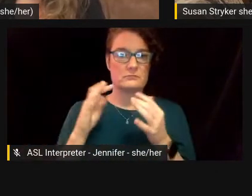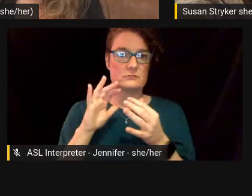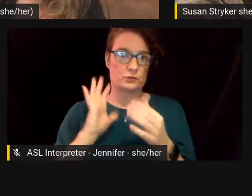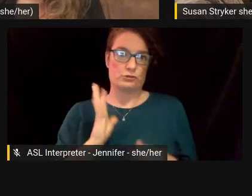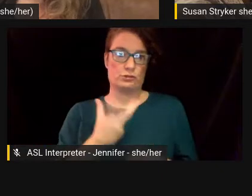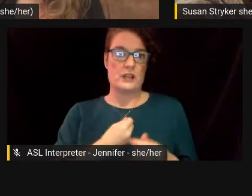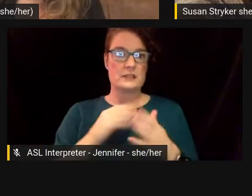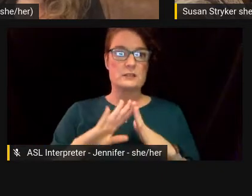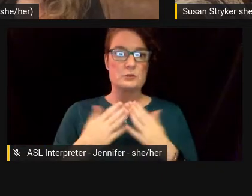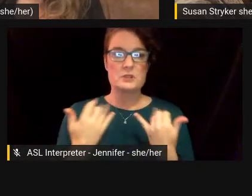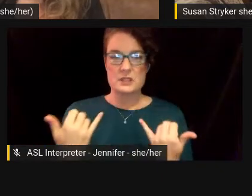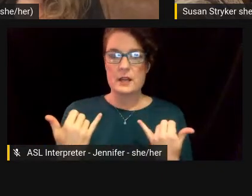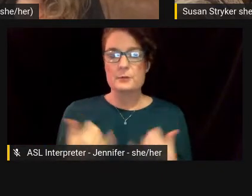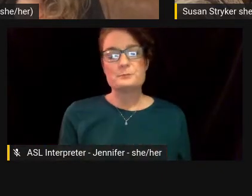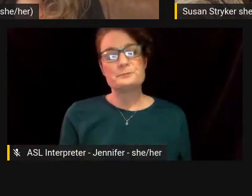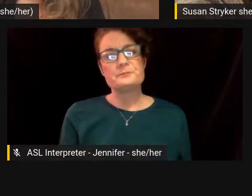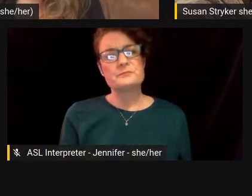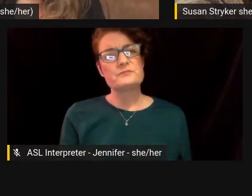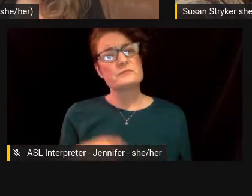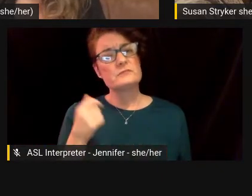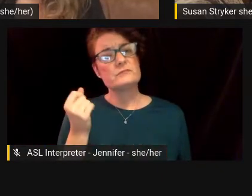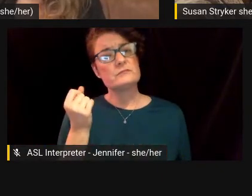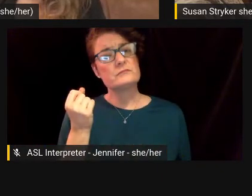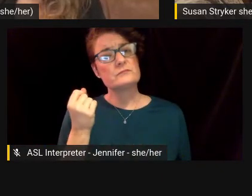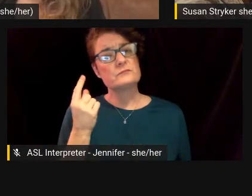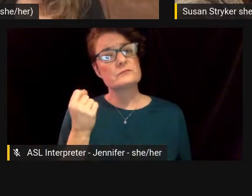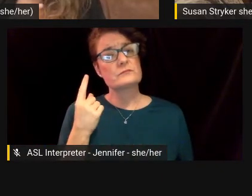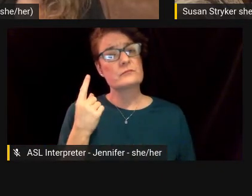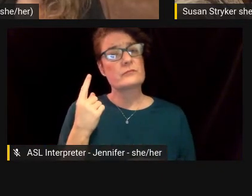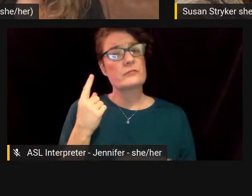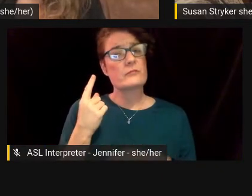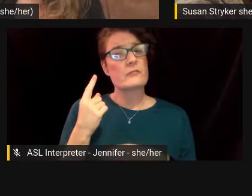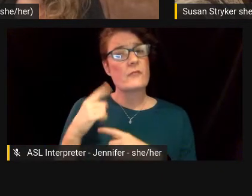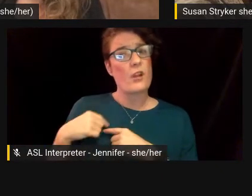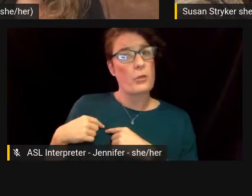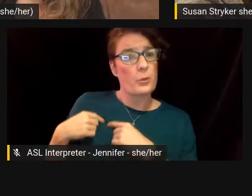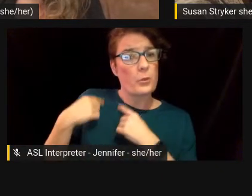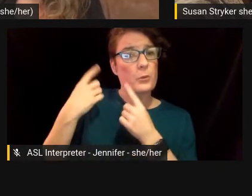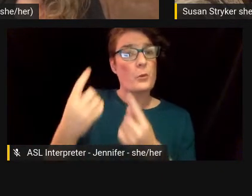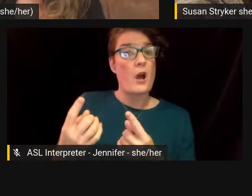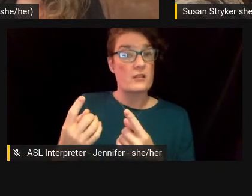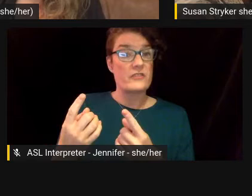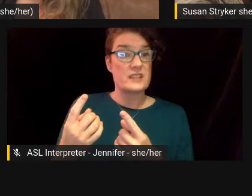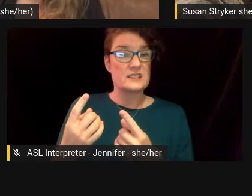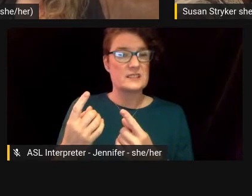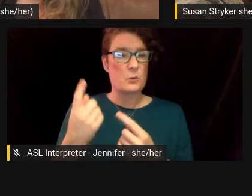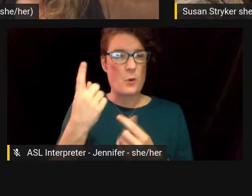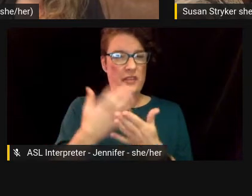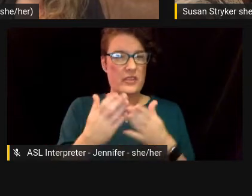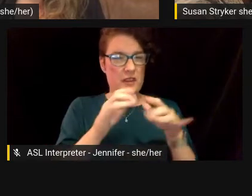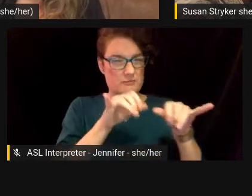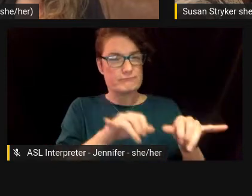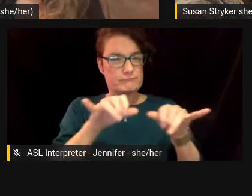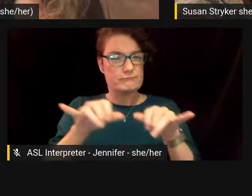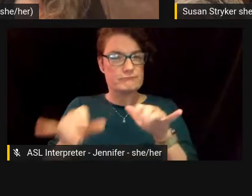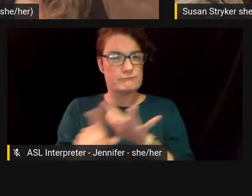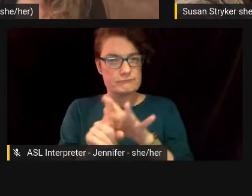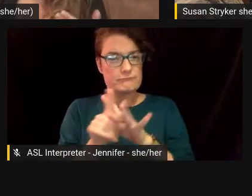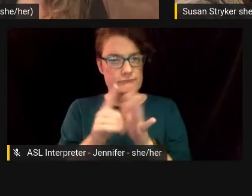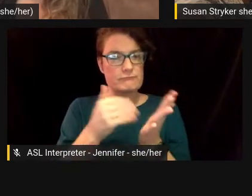think the biggest question that comes up as a through line is